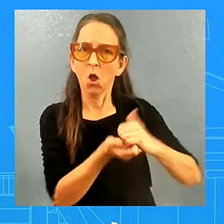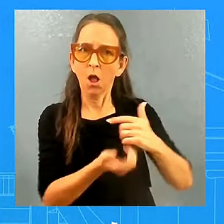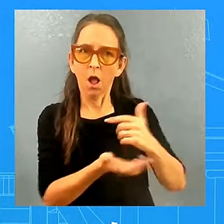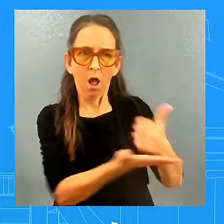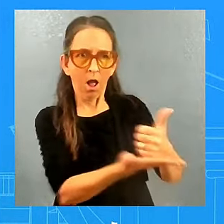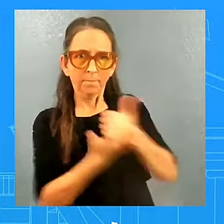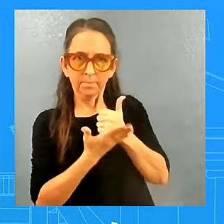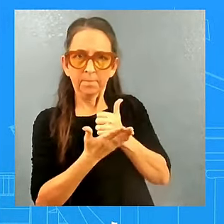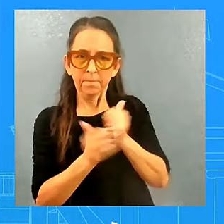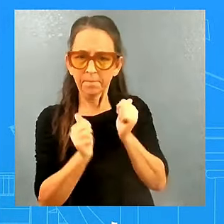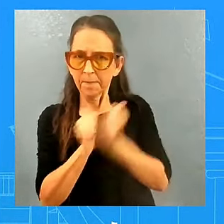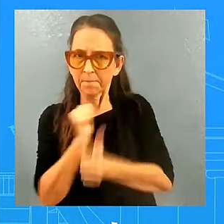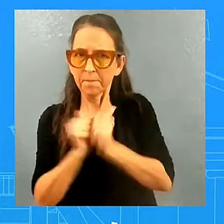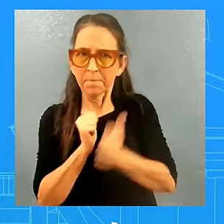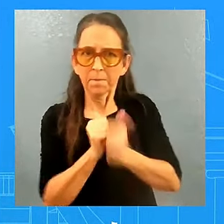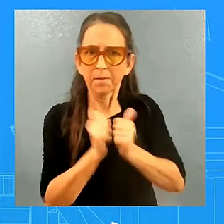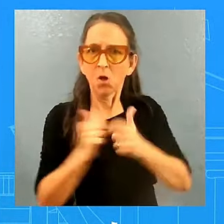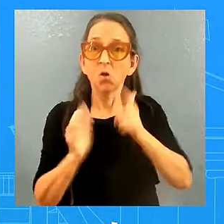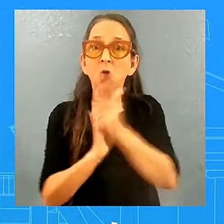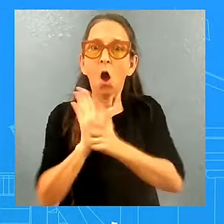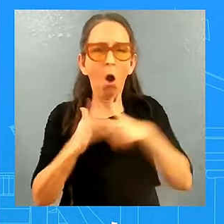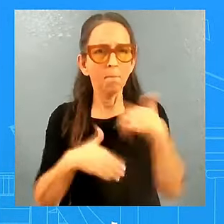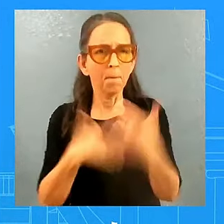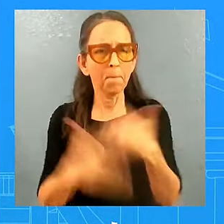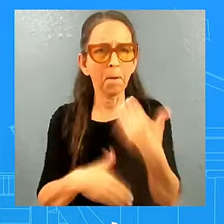is the president has been called